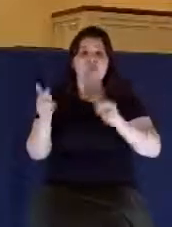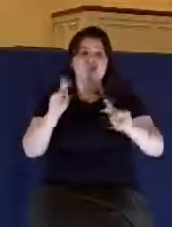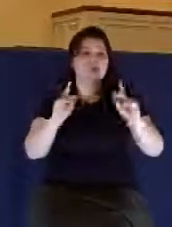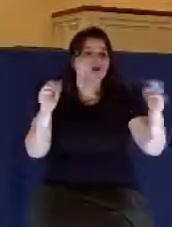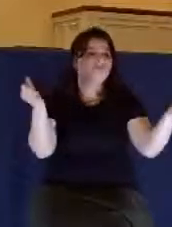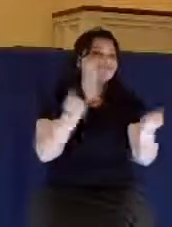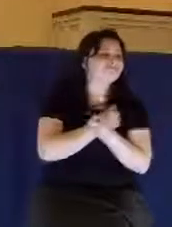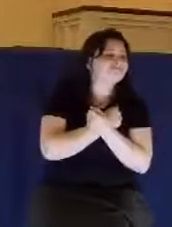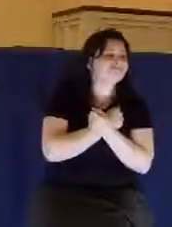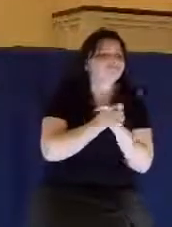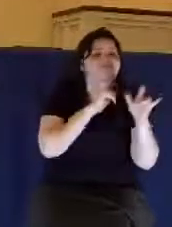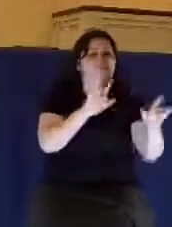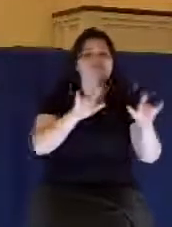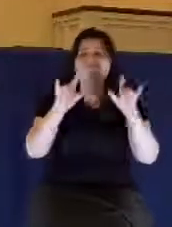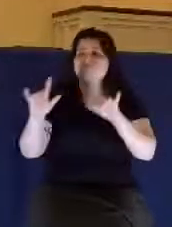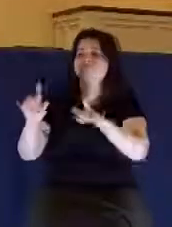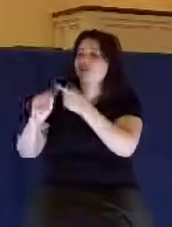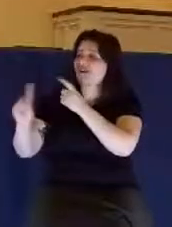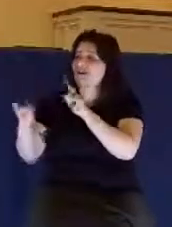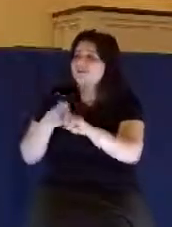He gives us friends, family.